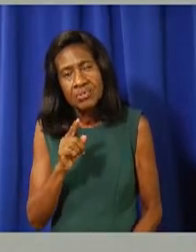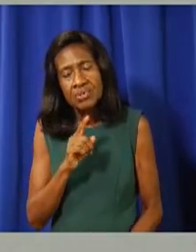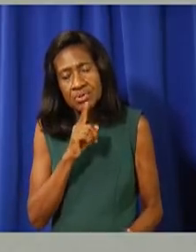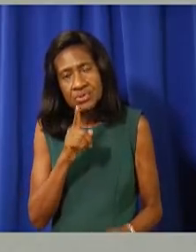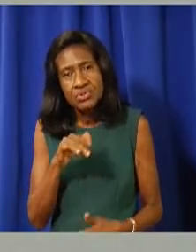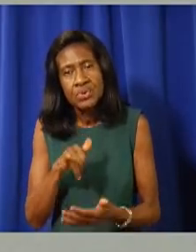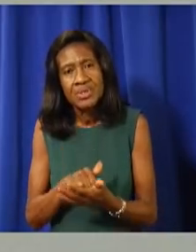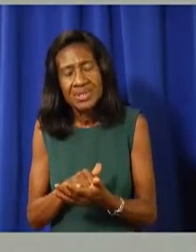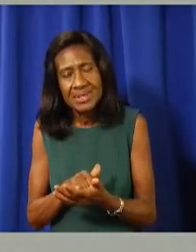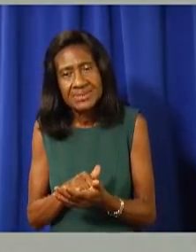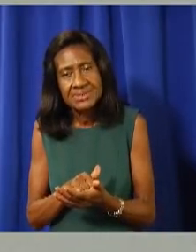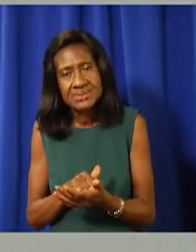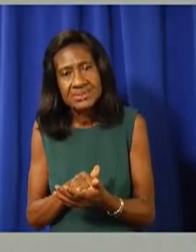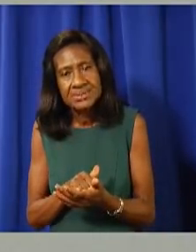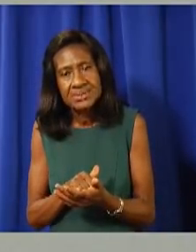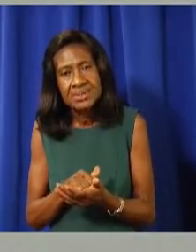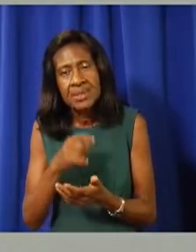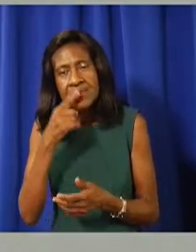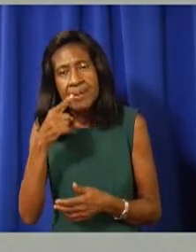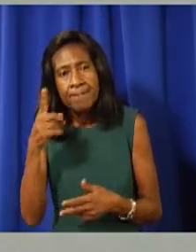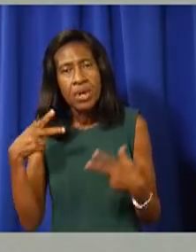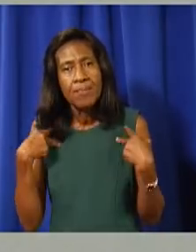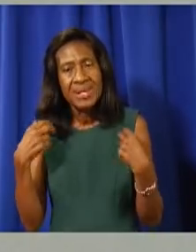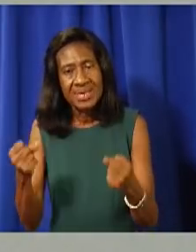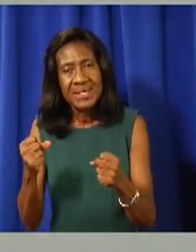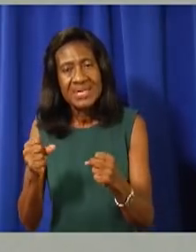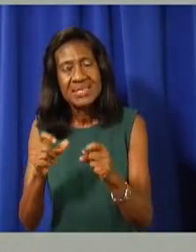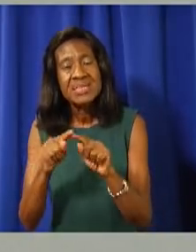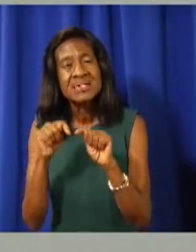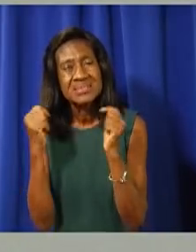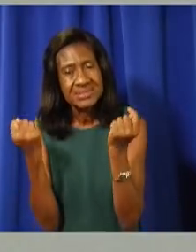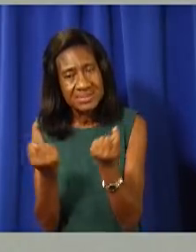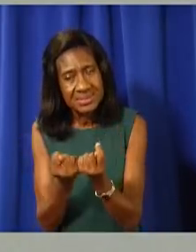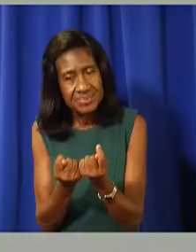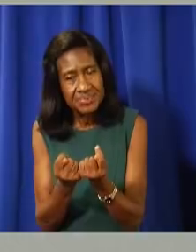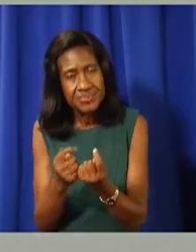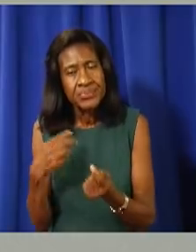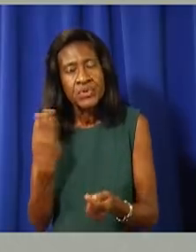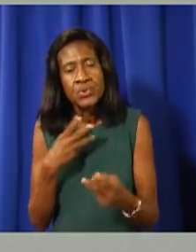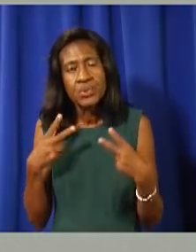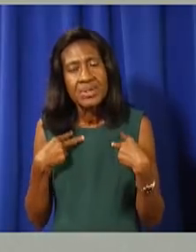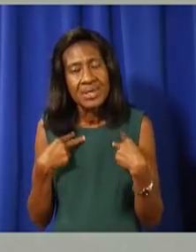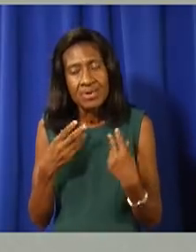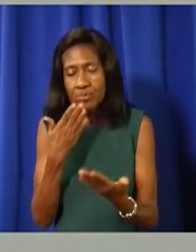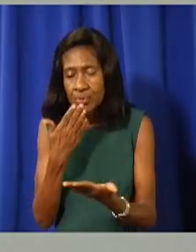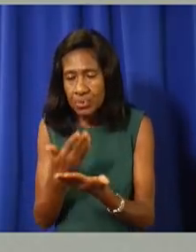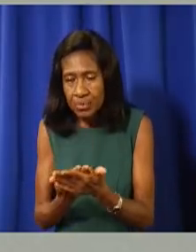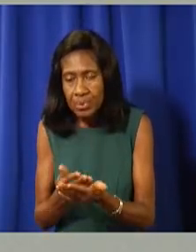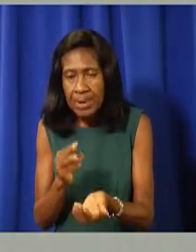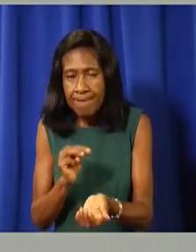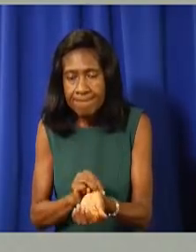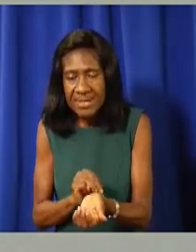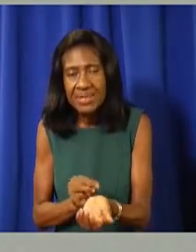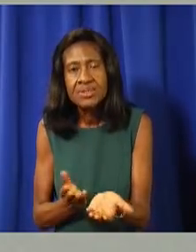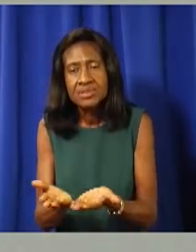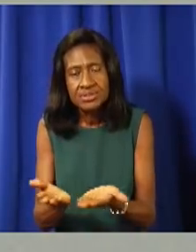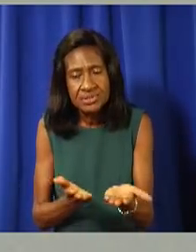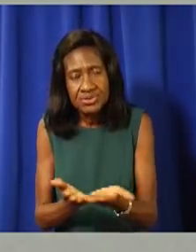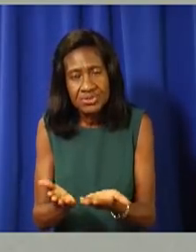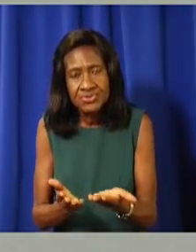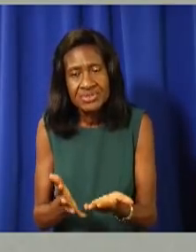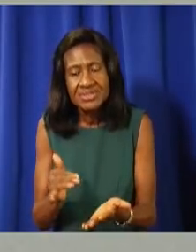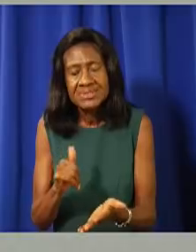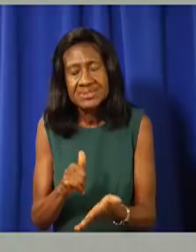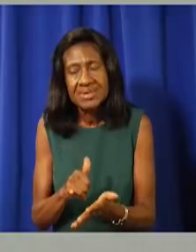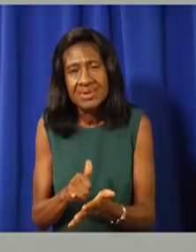a public health team. And we have great, um, services, medical services on the island that can address the,